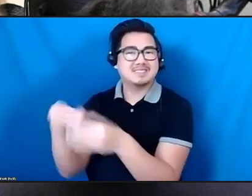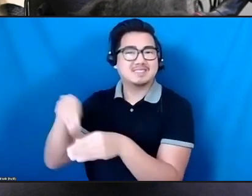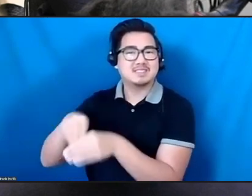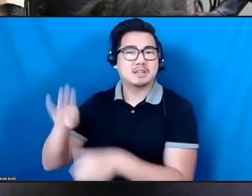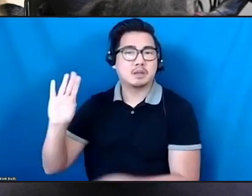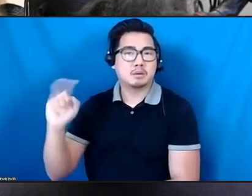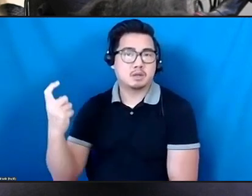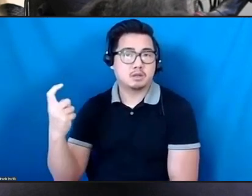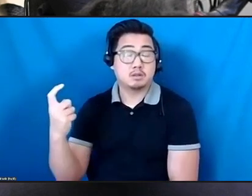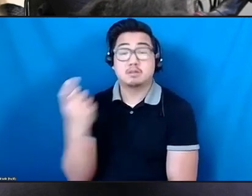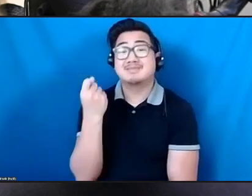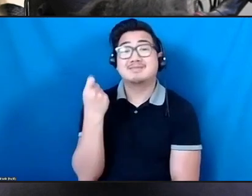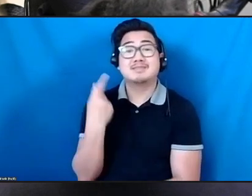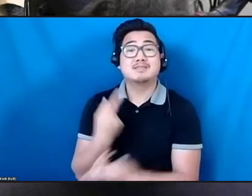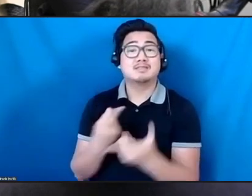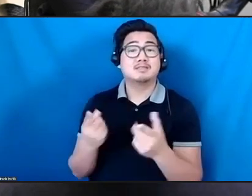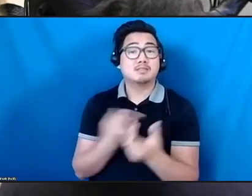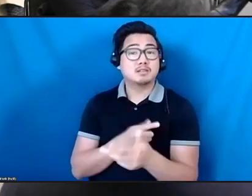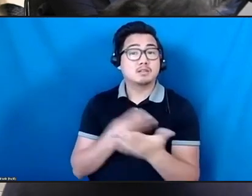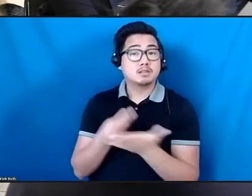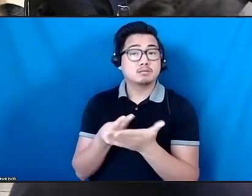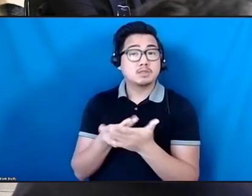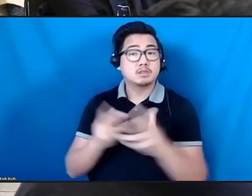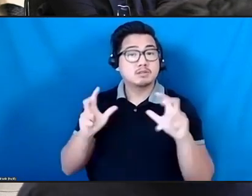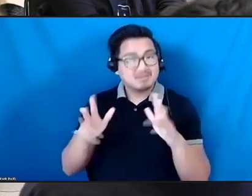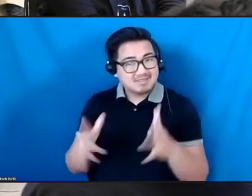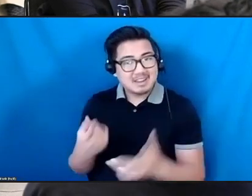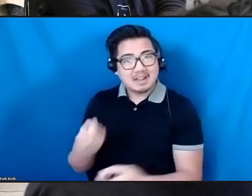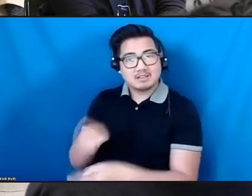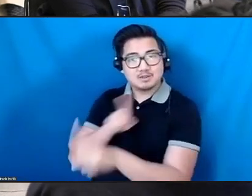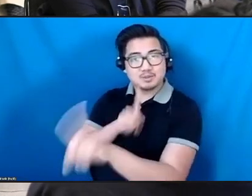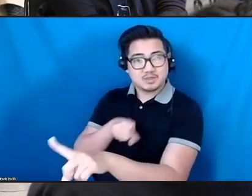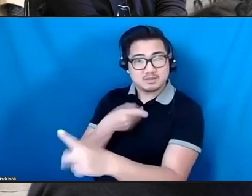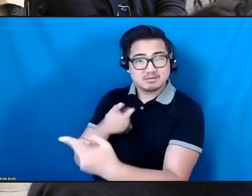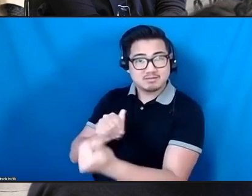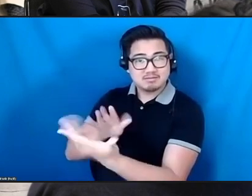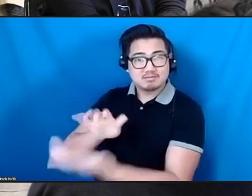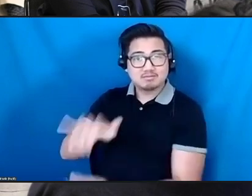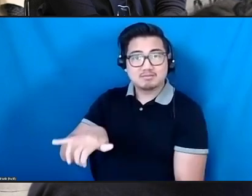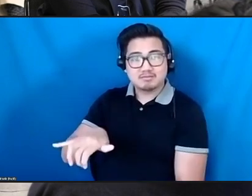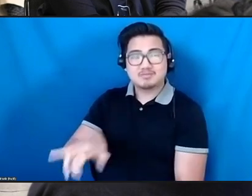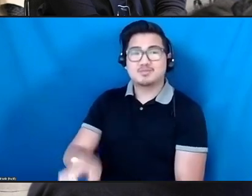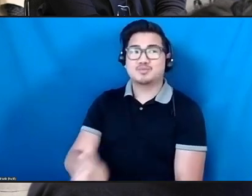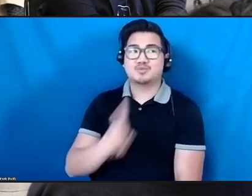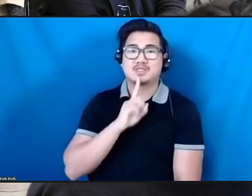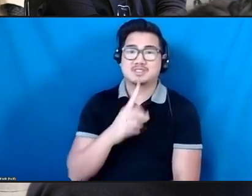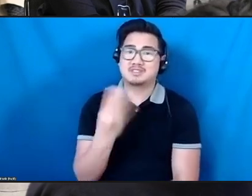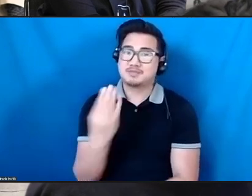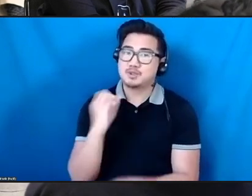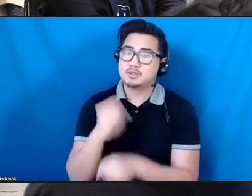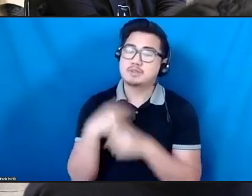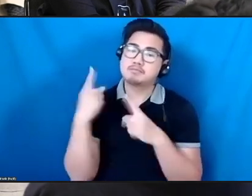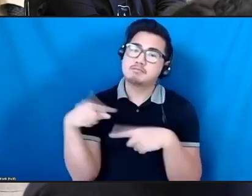to respond to that. And I have done a lot of soul search in these past couple of years